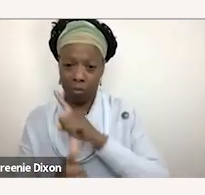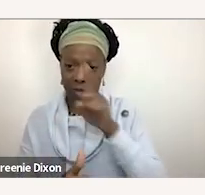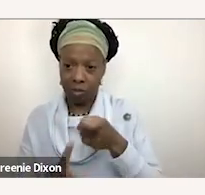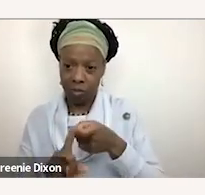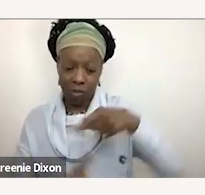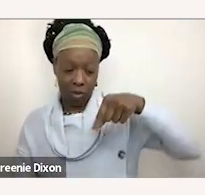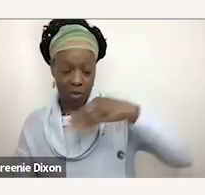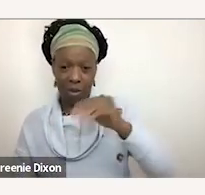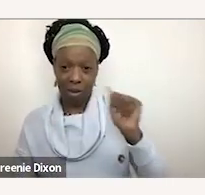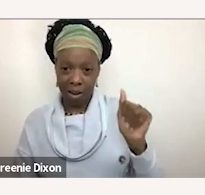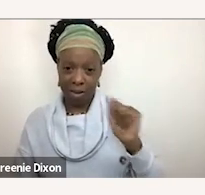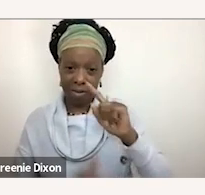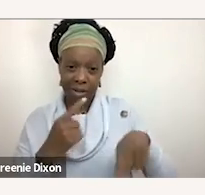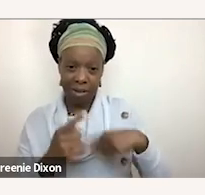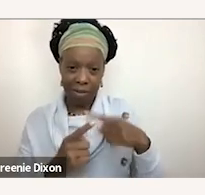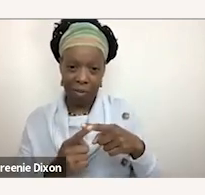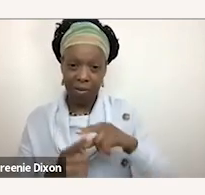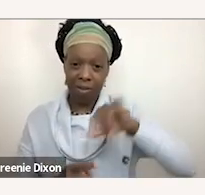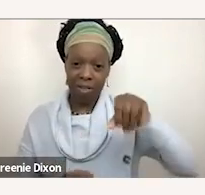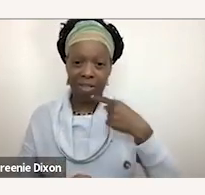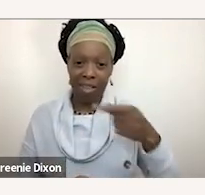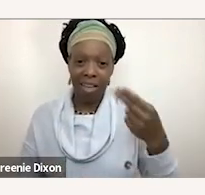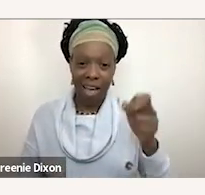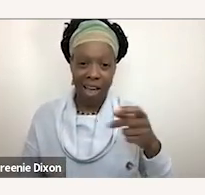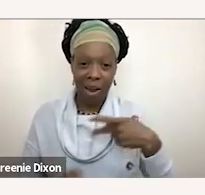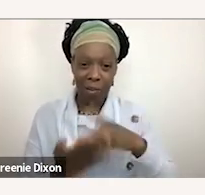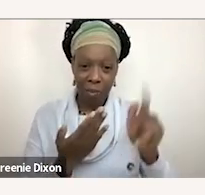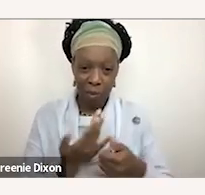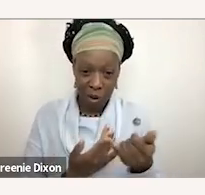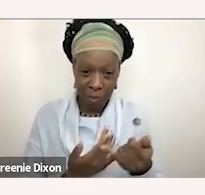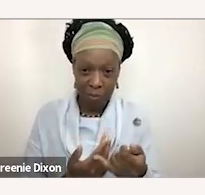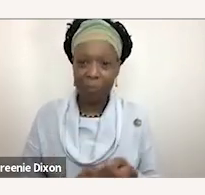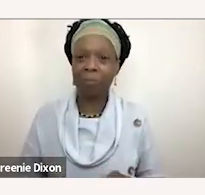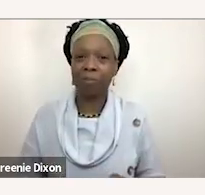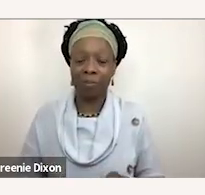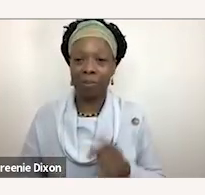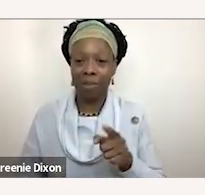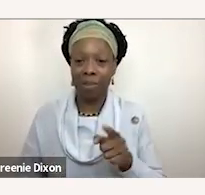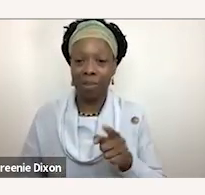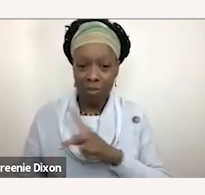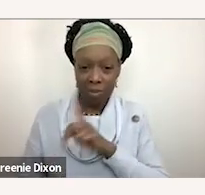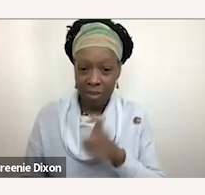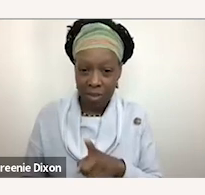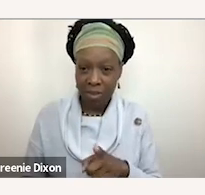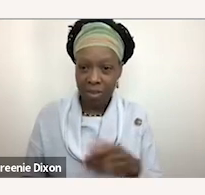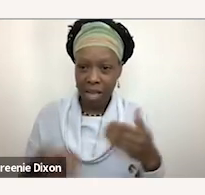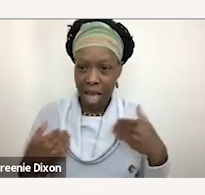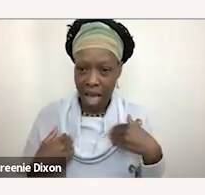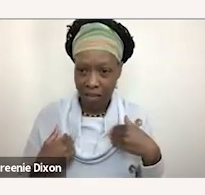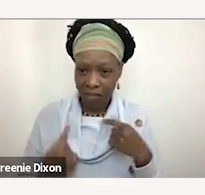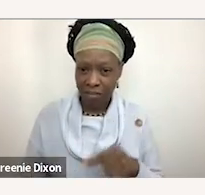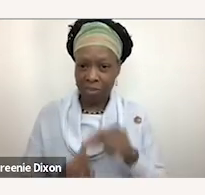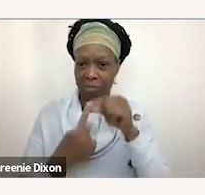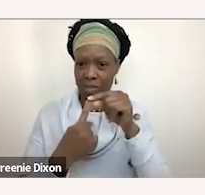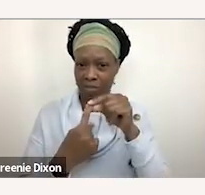question uh is about the just say hi program and um the this person's asking is it specific to a